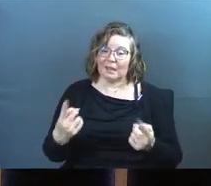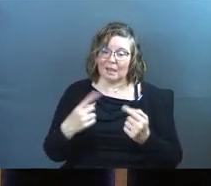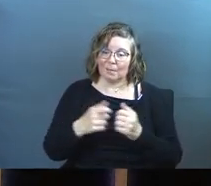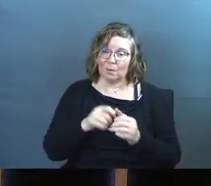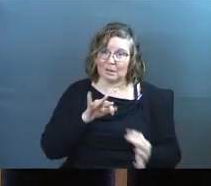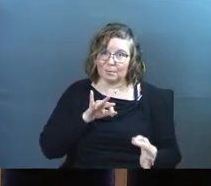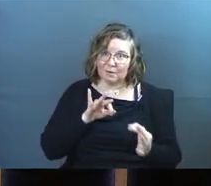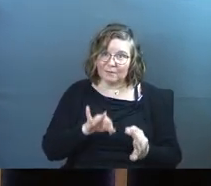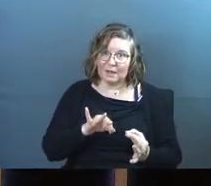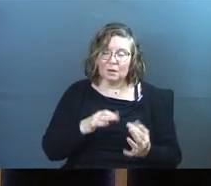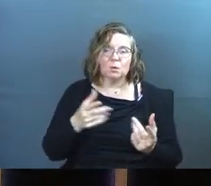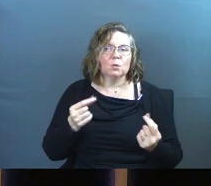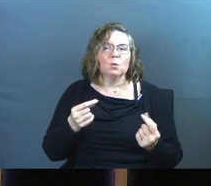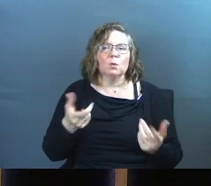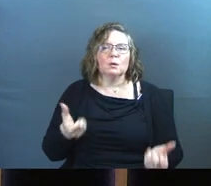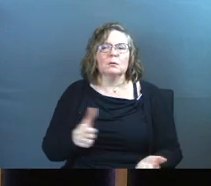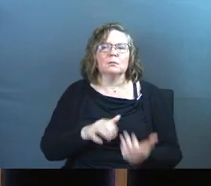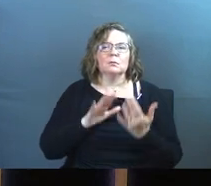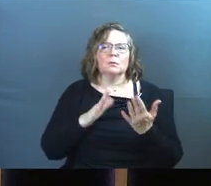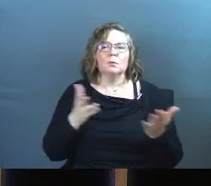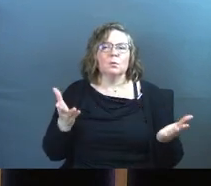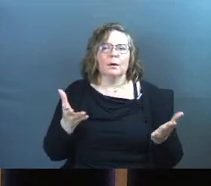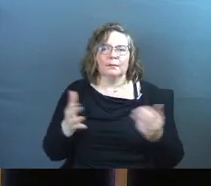with the perfection, what can you come with?